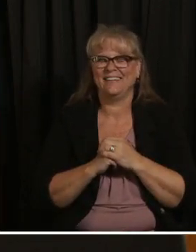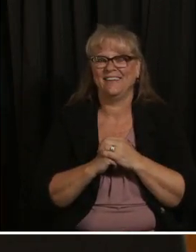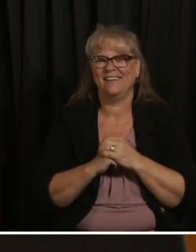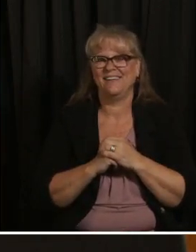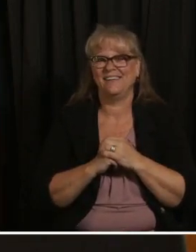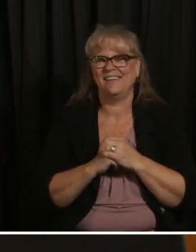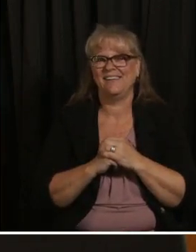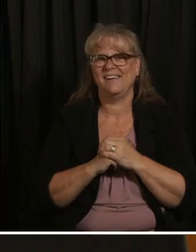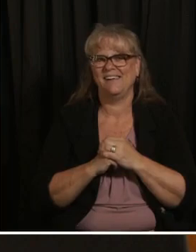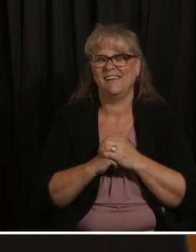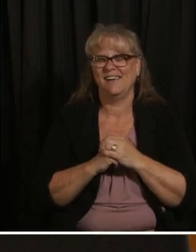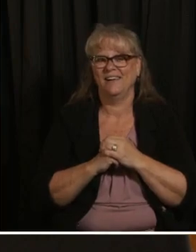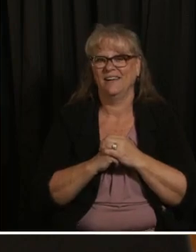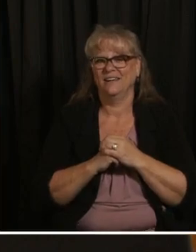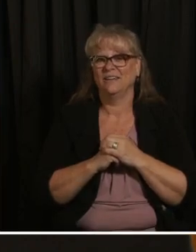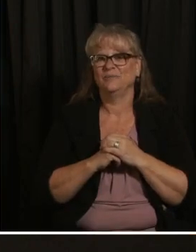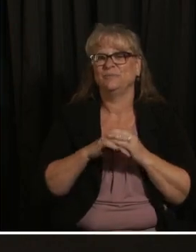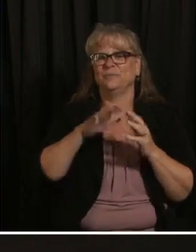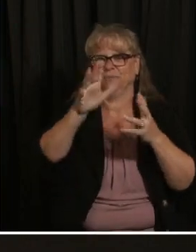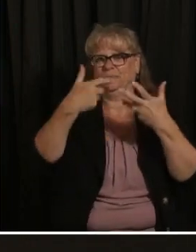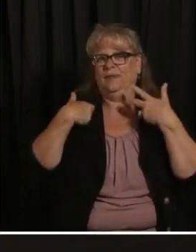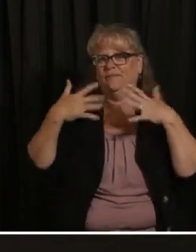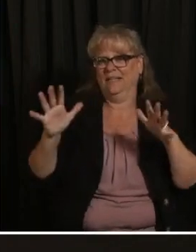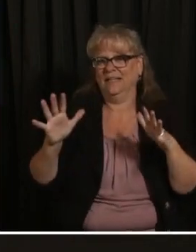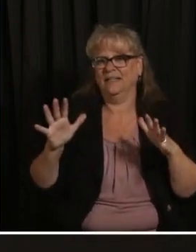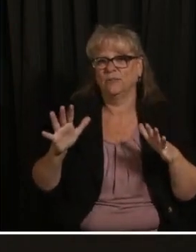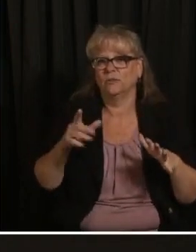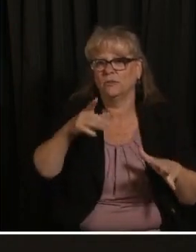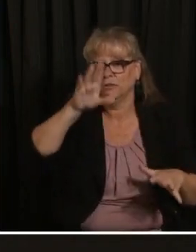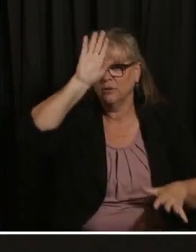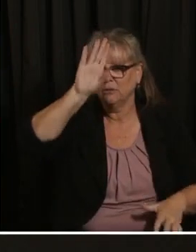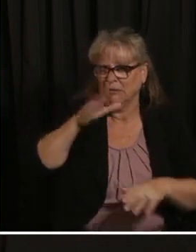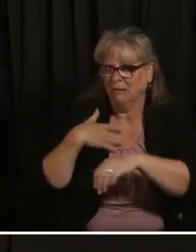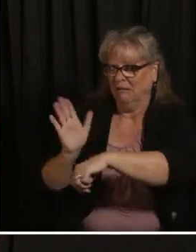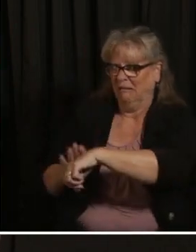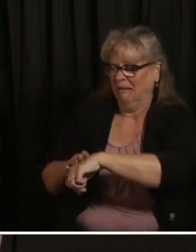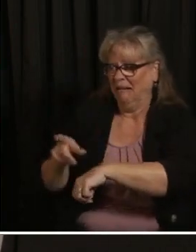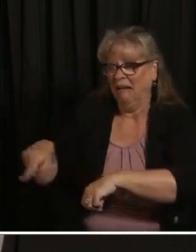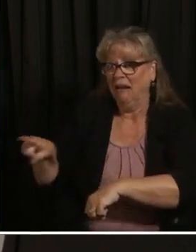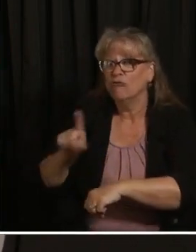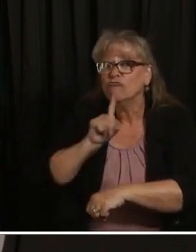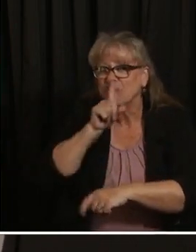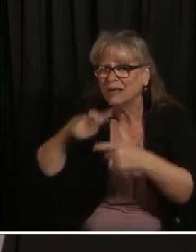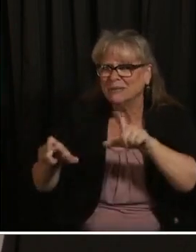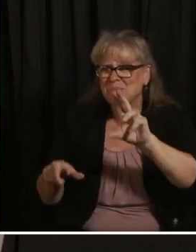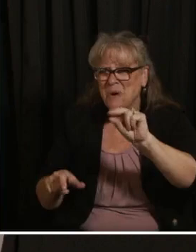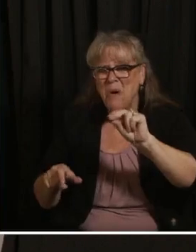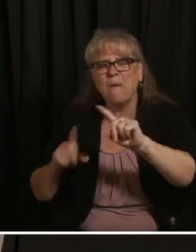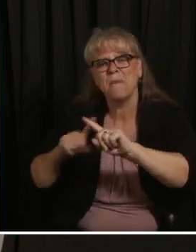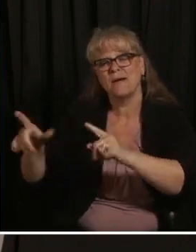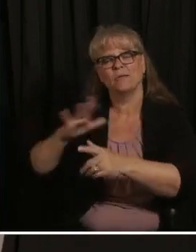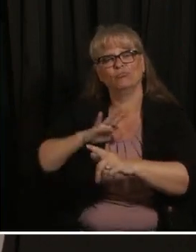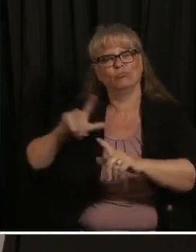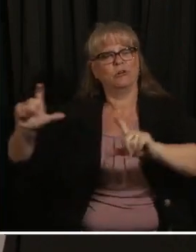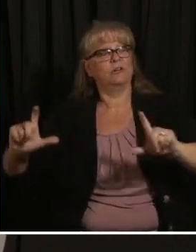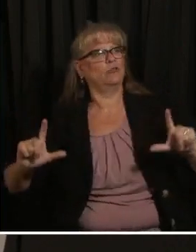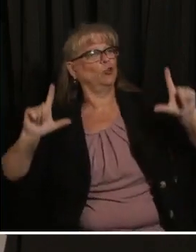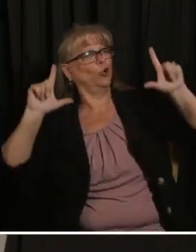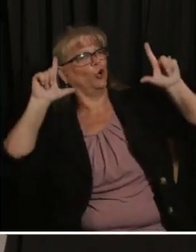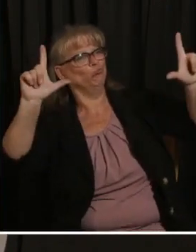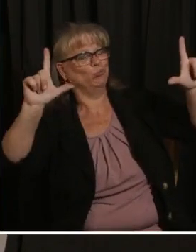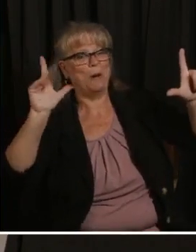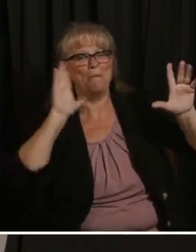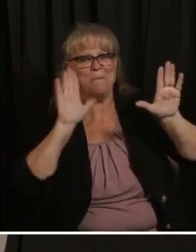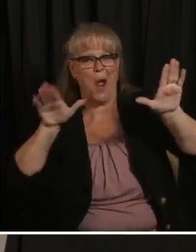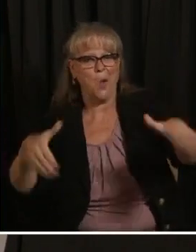and as I told them I said these aren't the real checks you go cash but these do make good decorations on college dorm walls so um the money